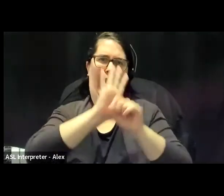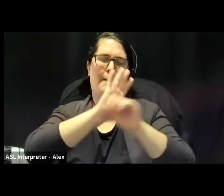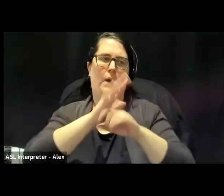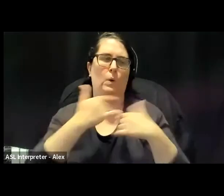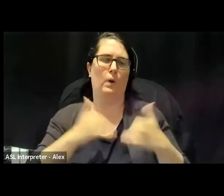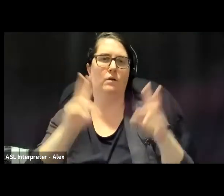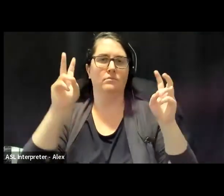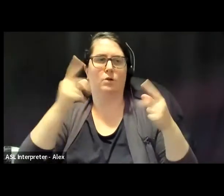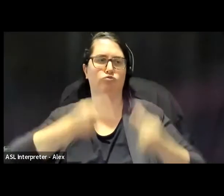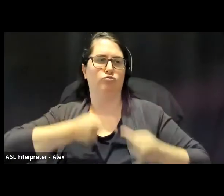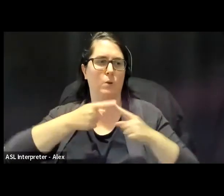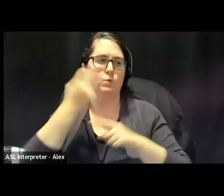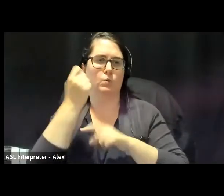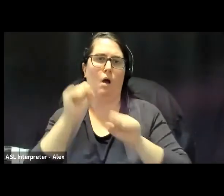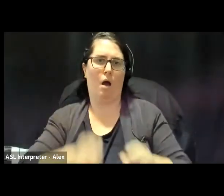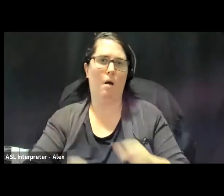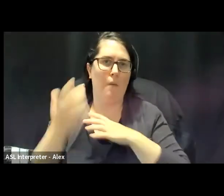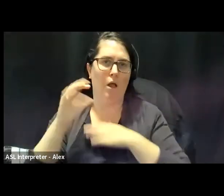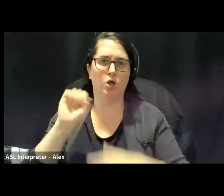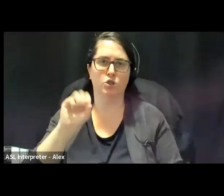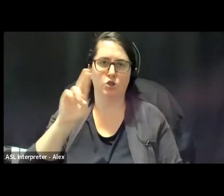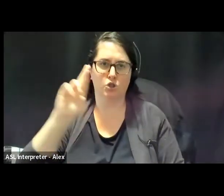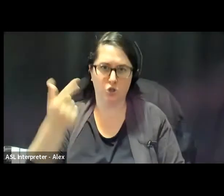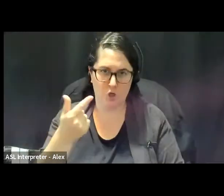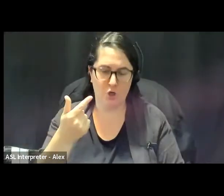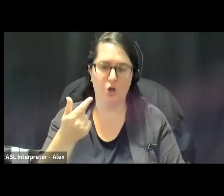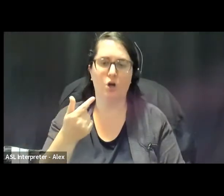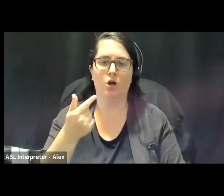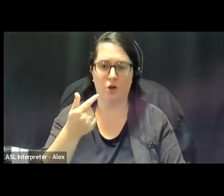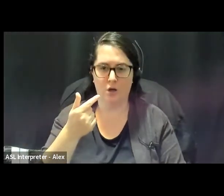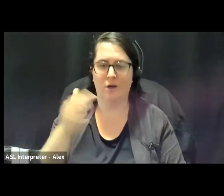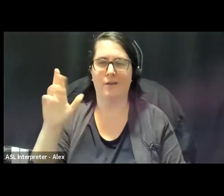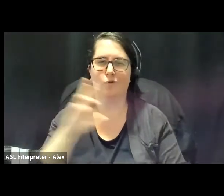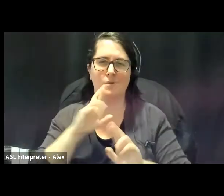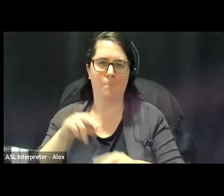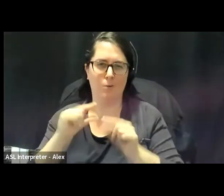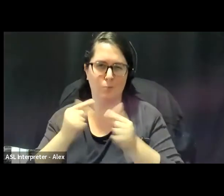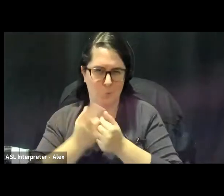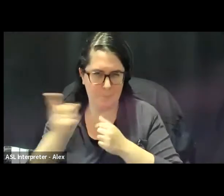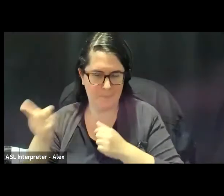struggle to abolish CERG, the RCMP's Community Industry Response Group.